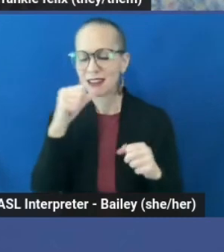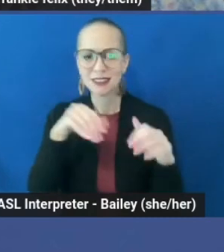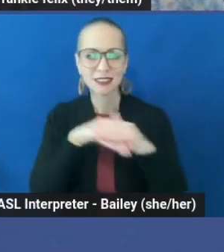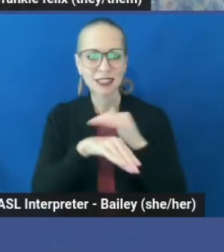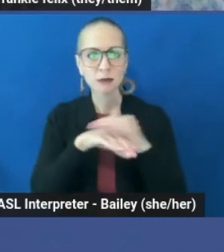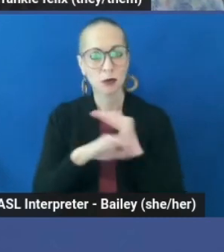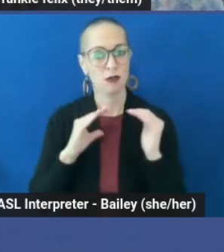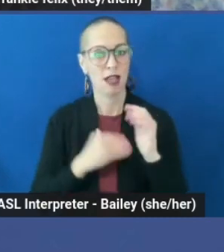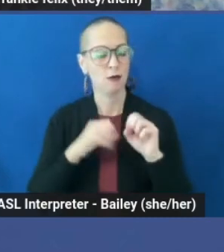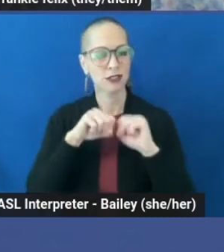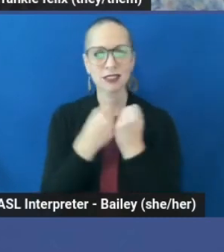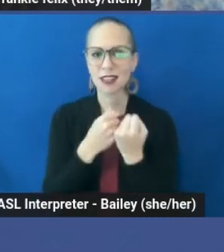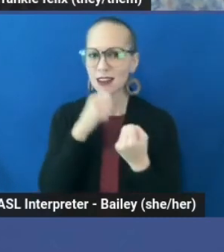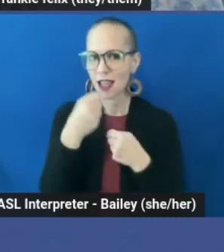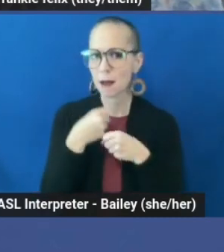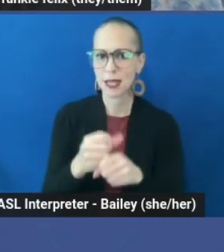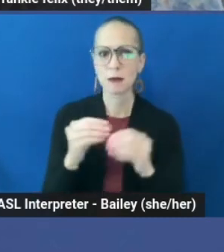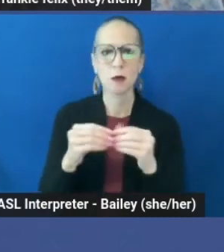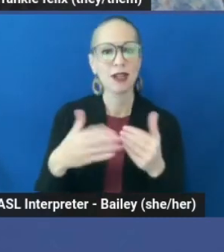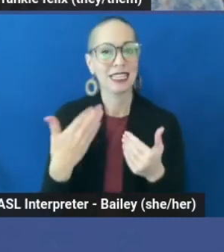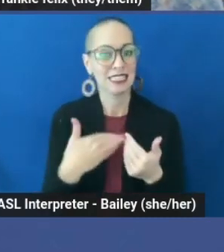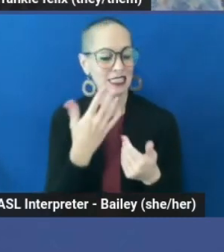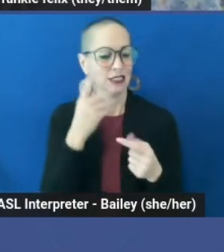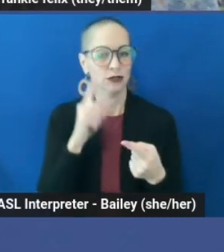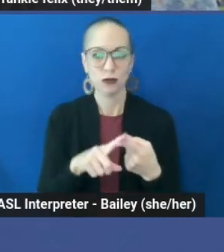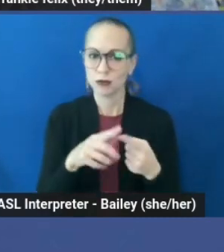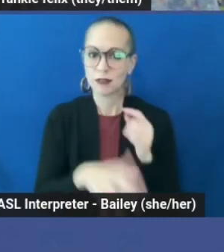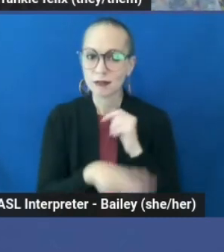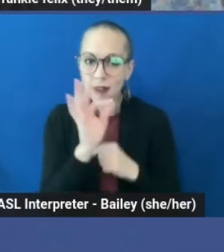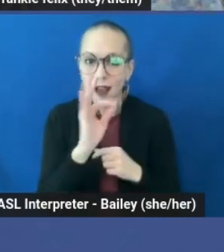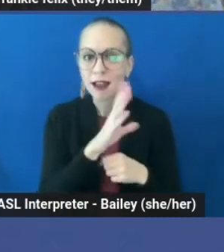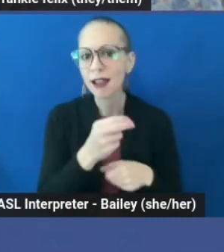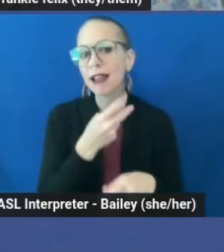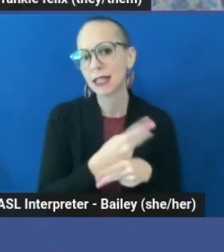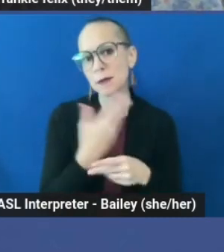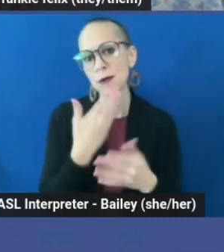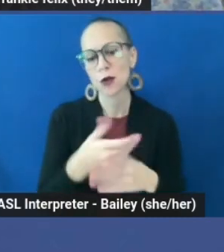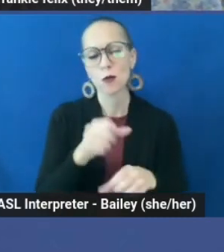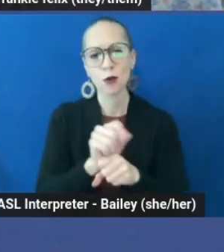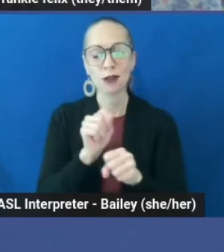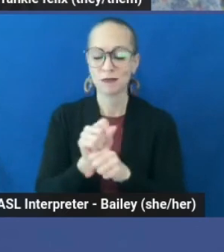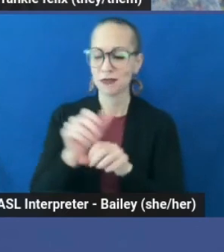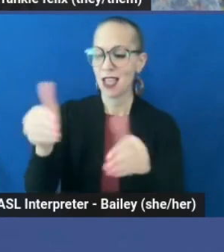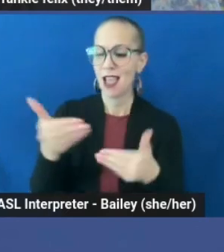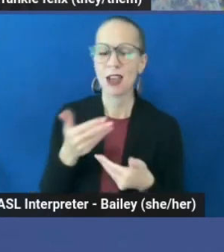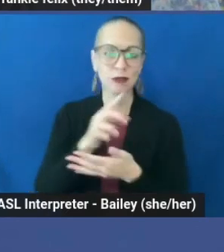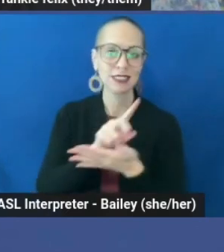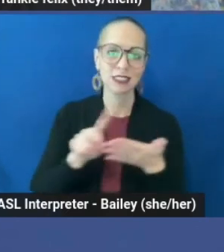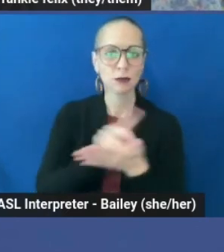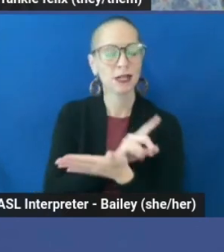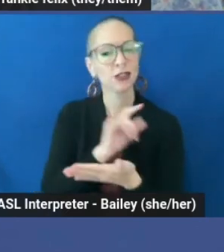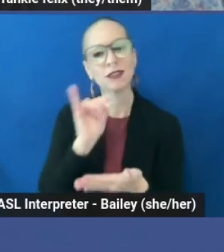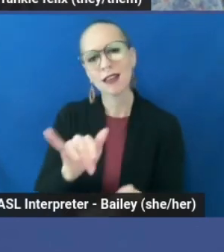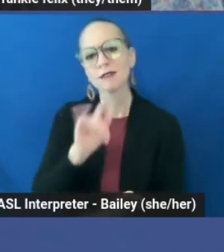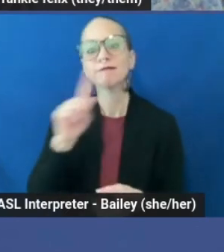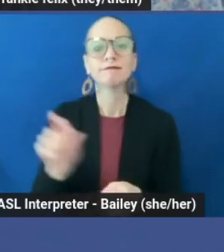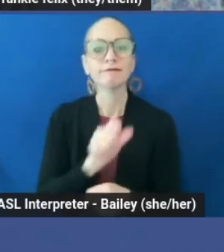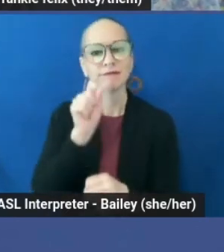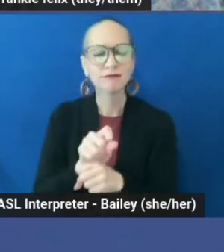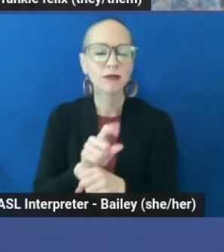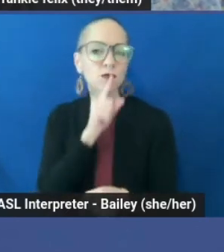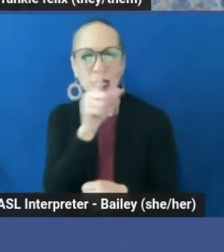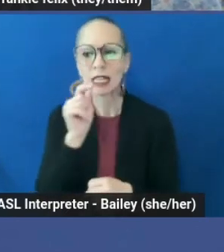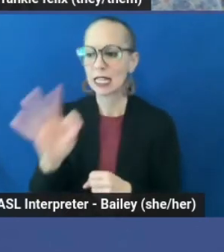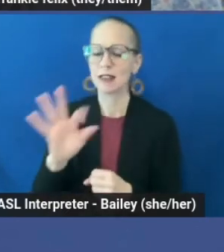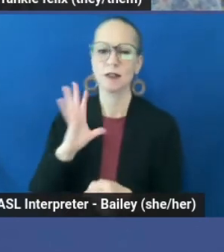a society that makes it easy to find and keep good work. Hiring discrimination is real. If you are houseless,